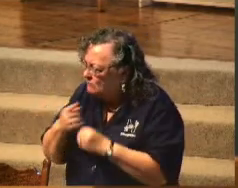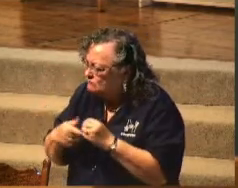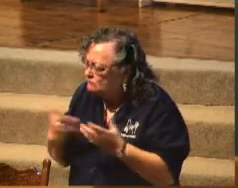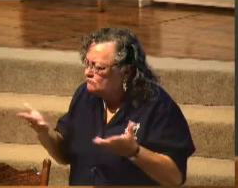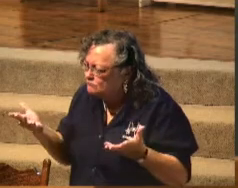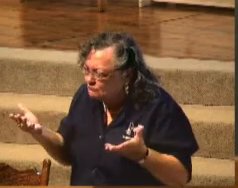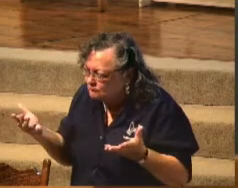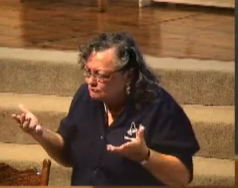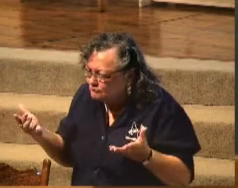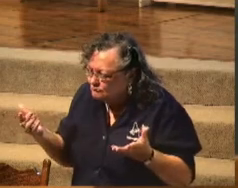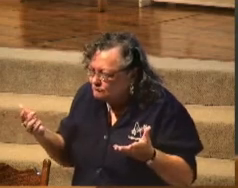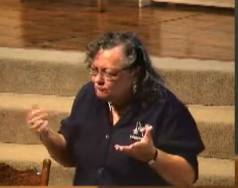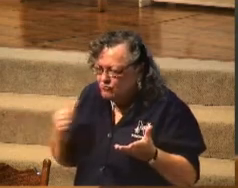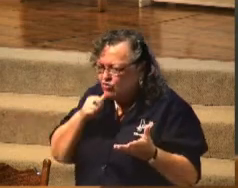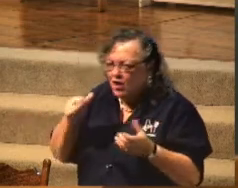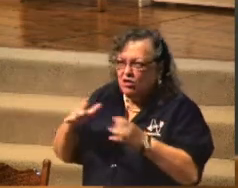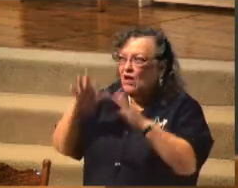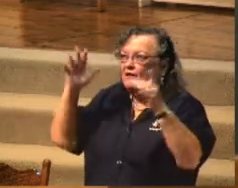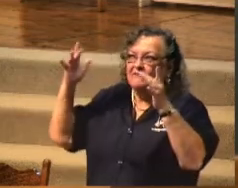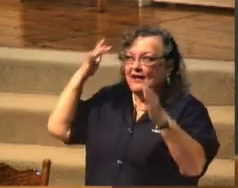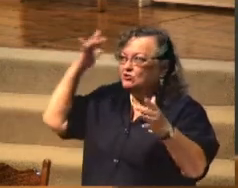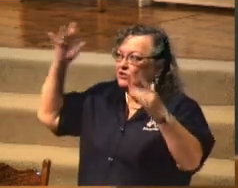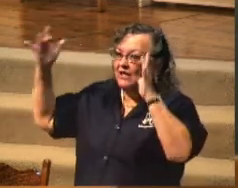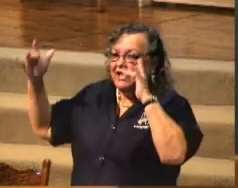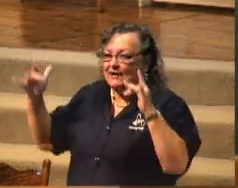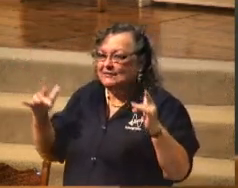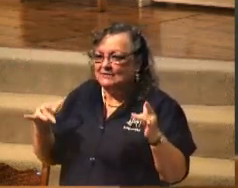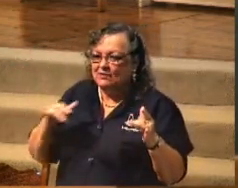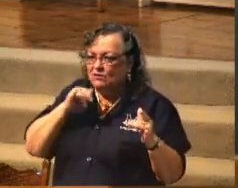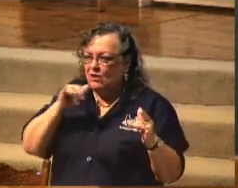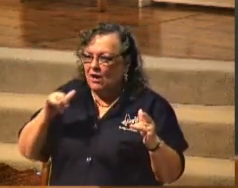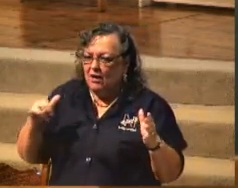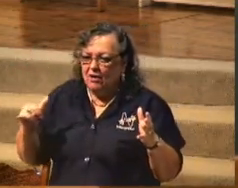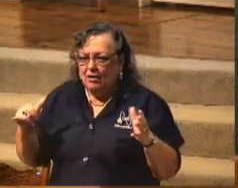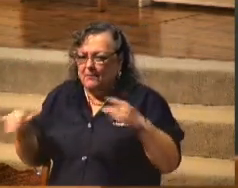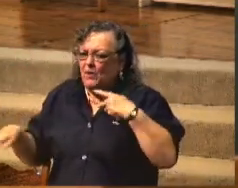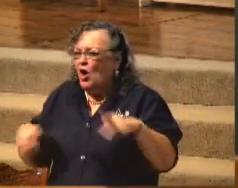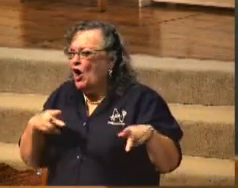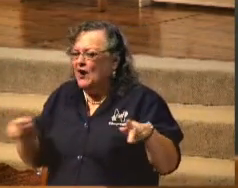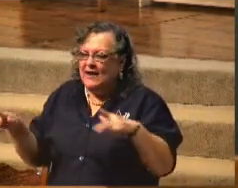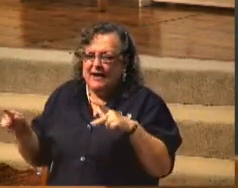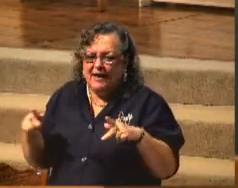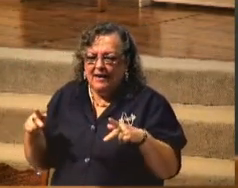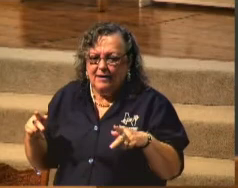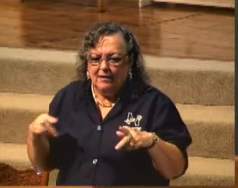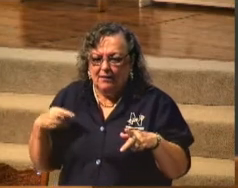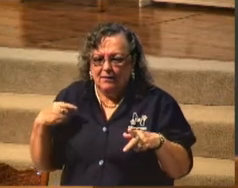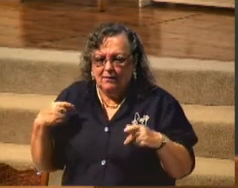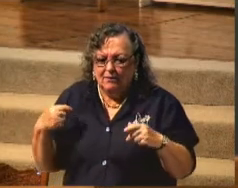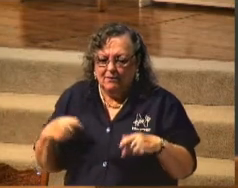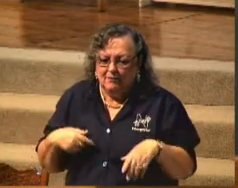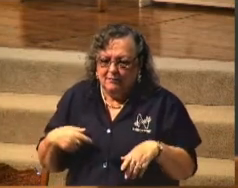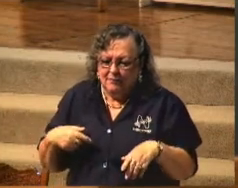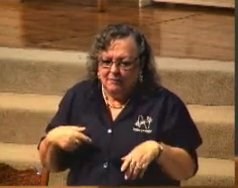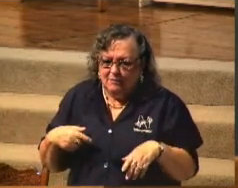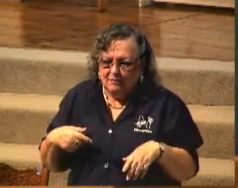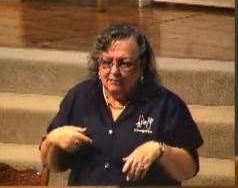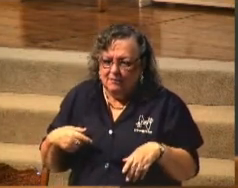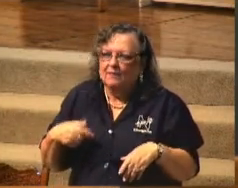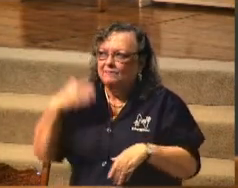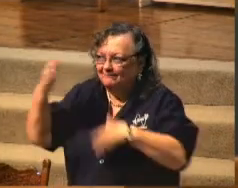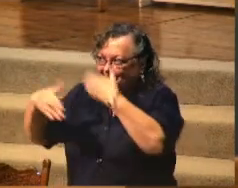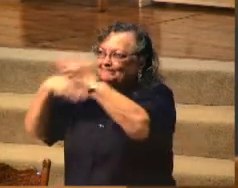Not a lot of flashing lights. Not a lot of wild party. We're talking, all of that is still to come.